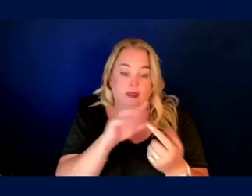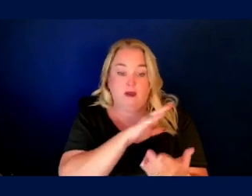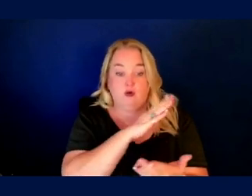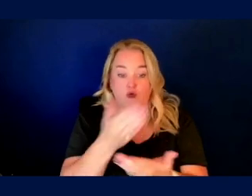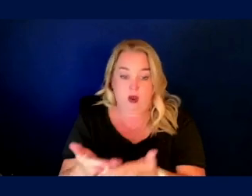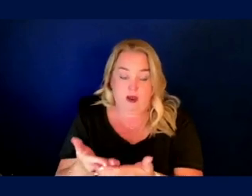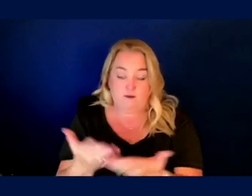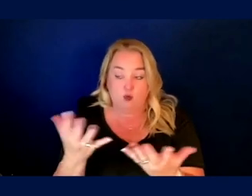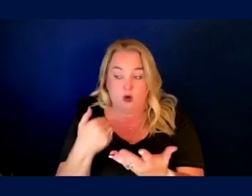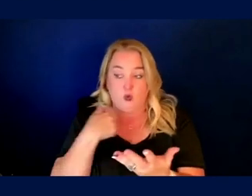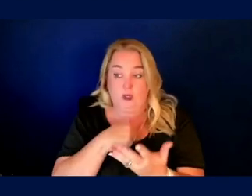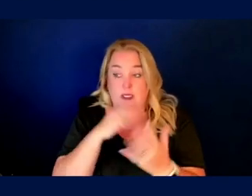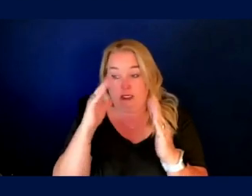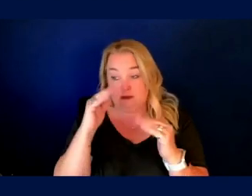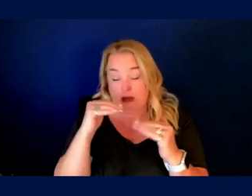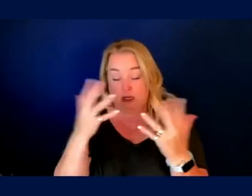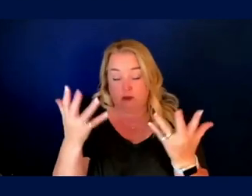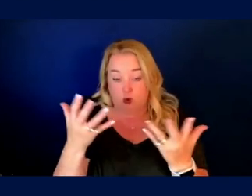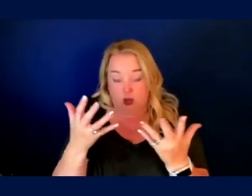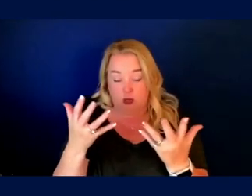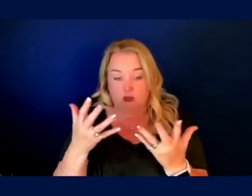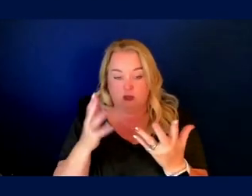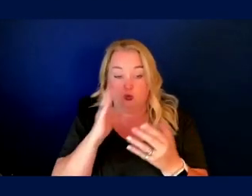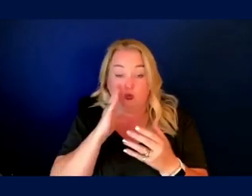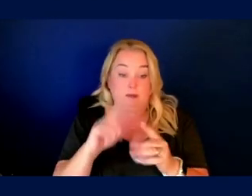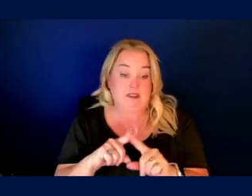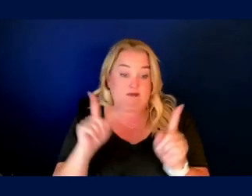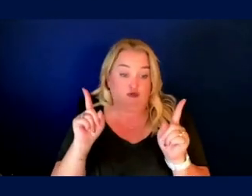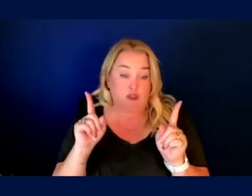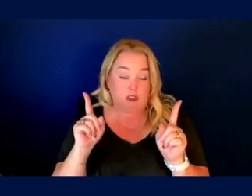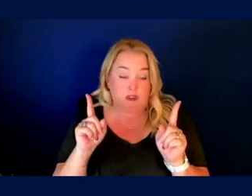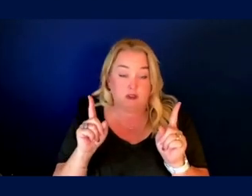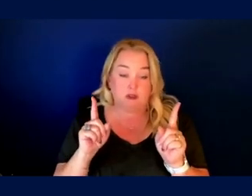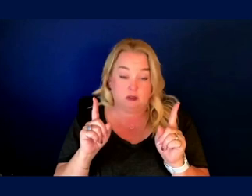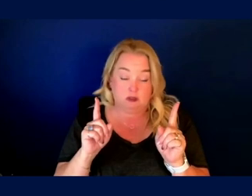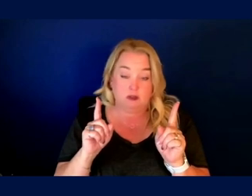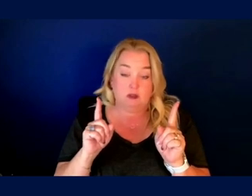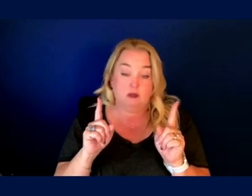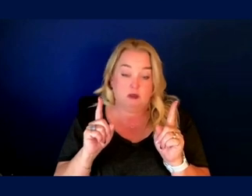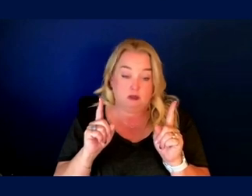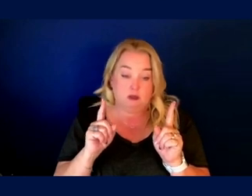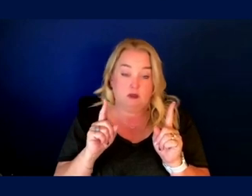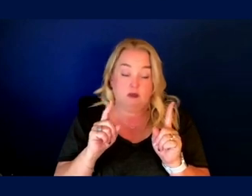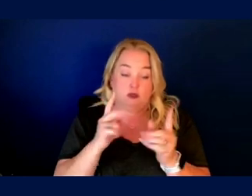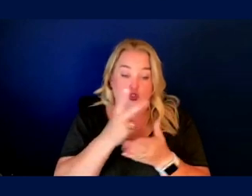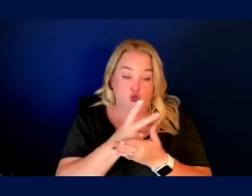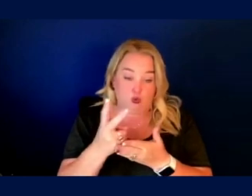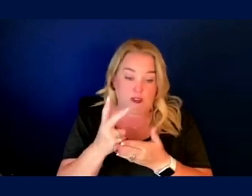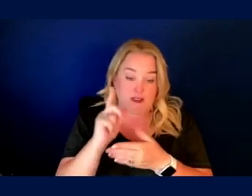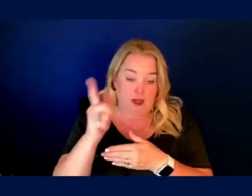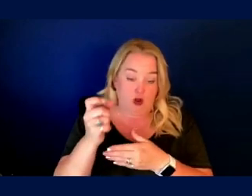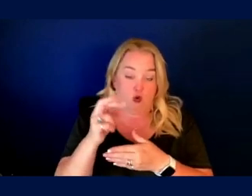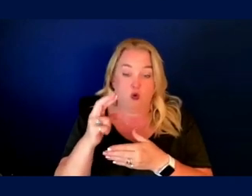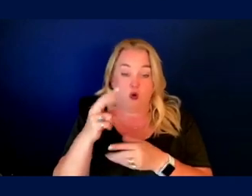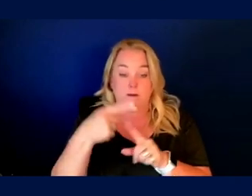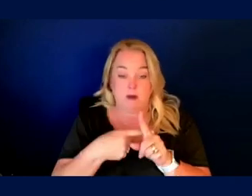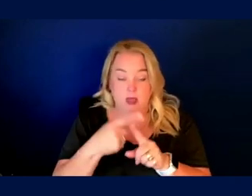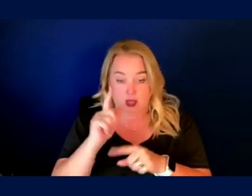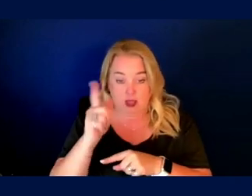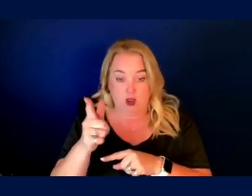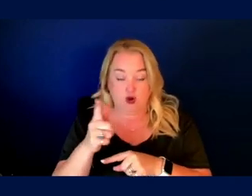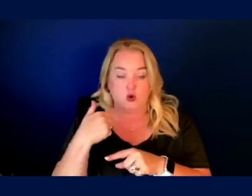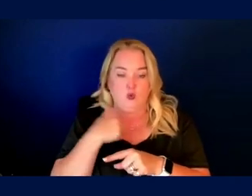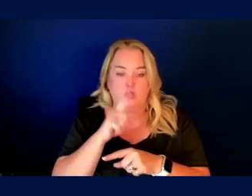What do we expect of them in terms of function will be different than what we expected to function two weeks later, two months later, we're constantly making